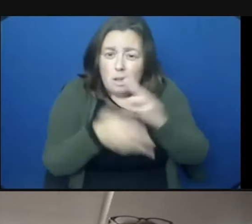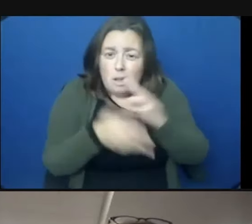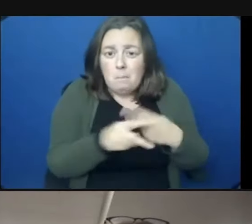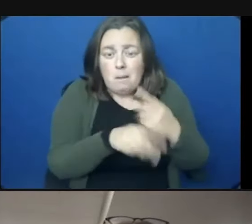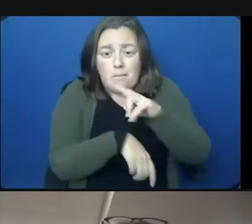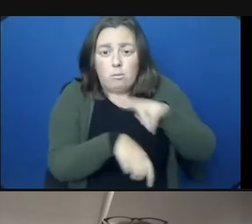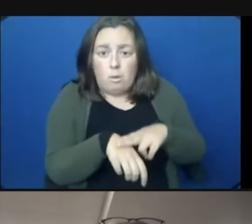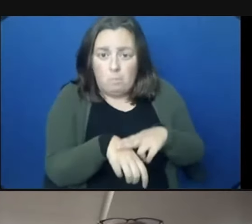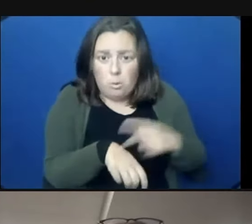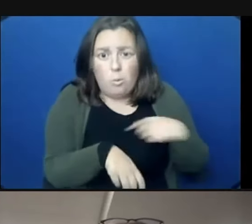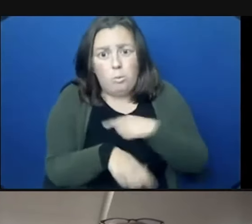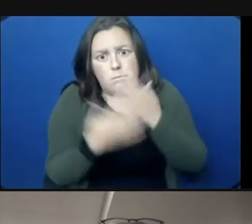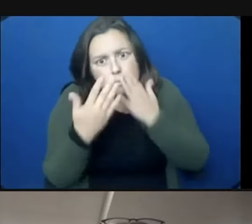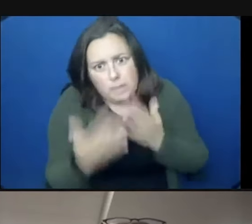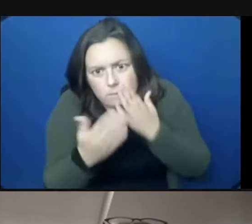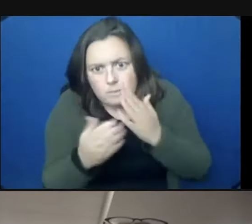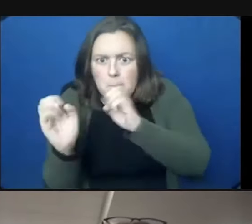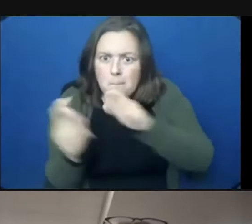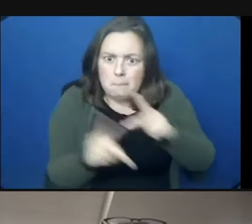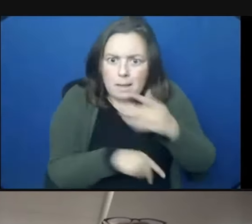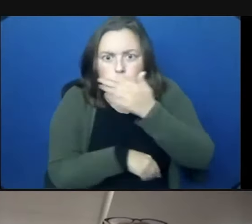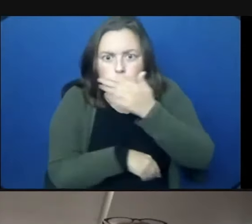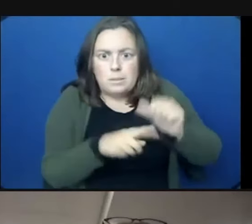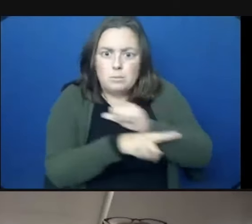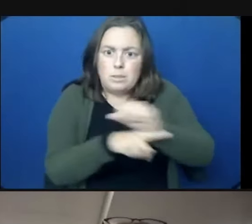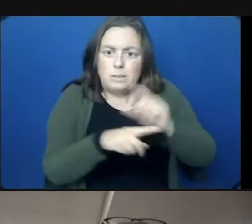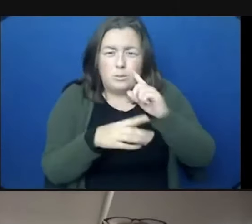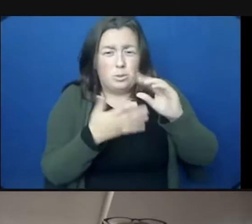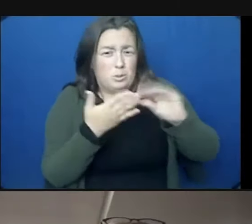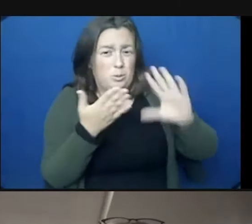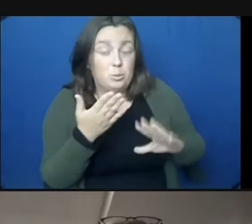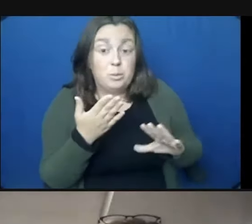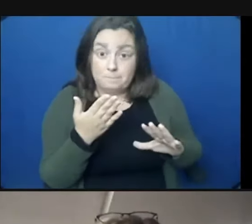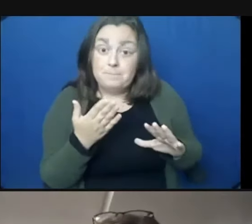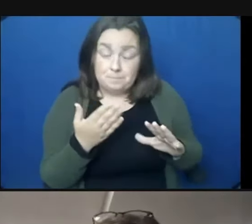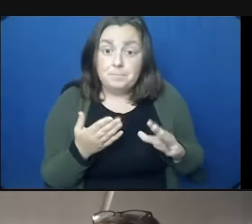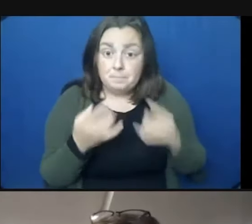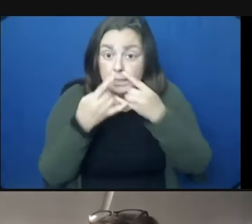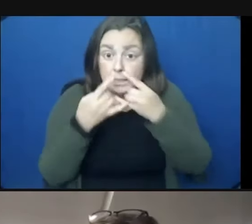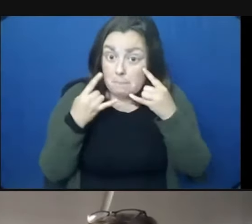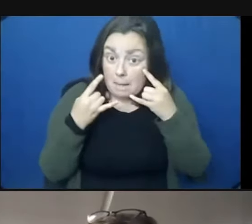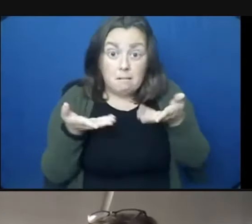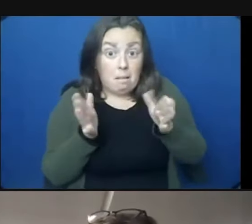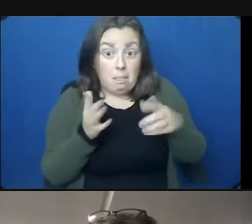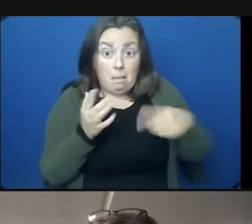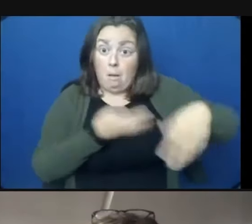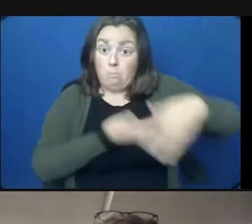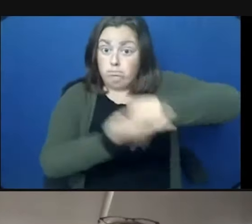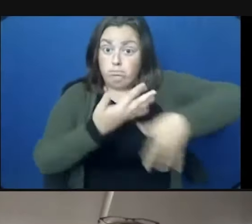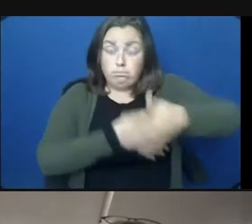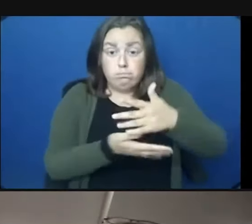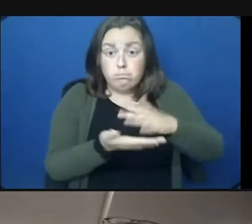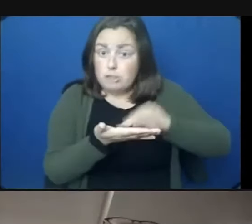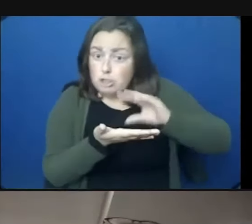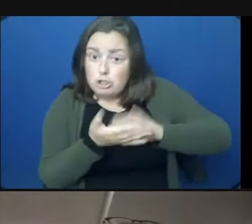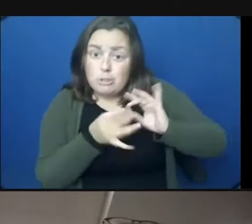for the opportunity to return to best practices for our students. Having our students' masks has allowed them to once again engage in enriching